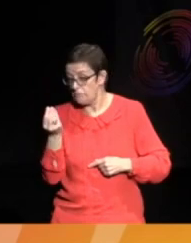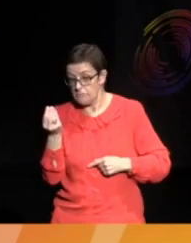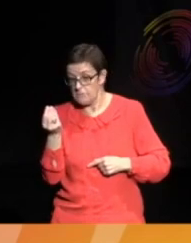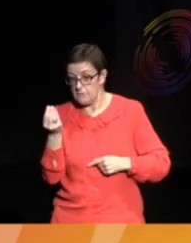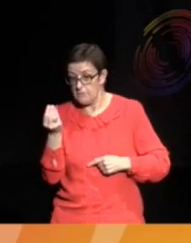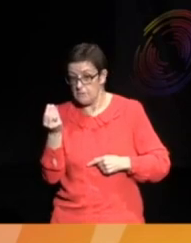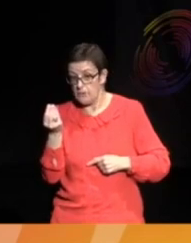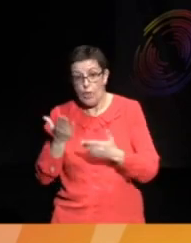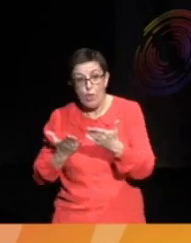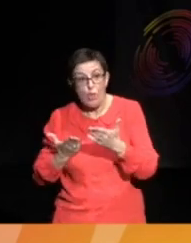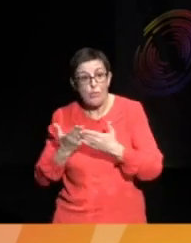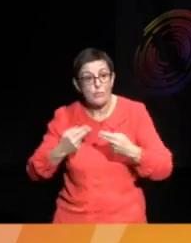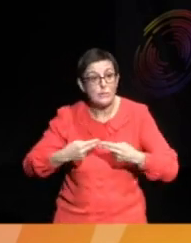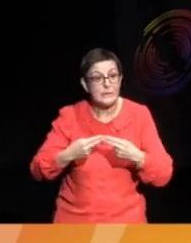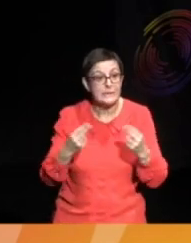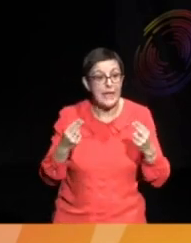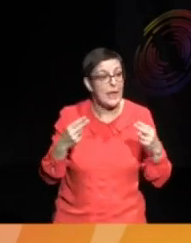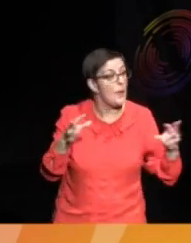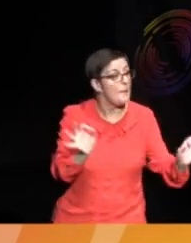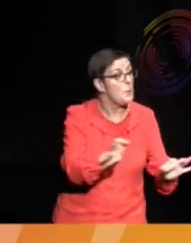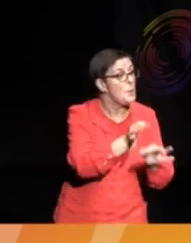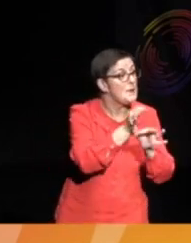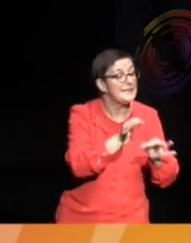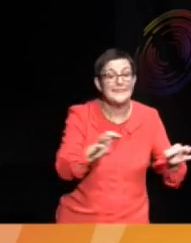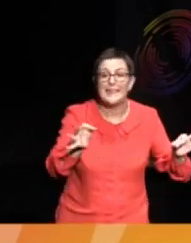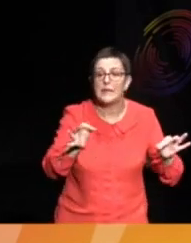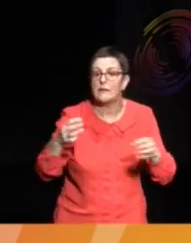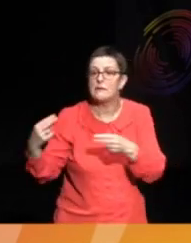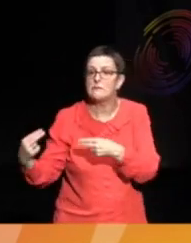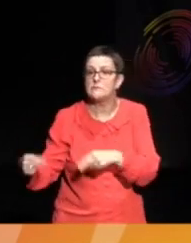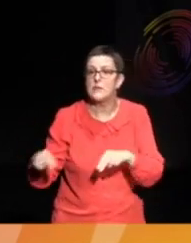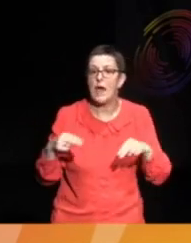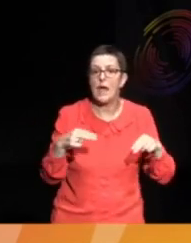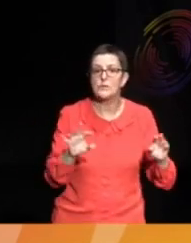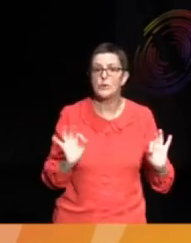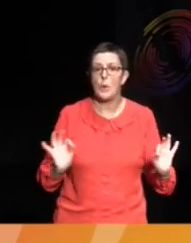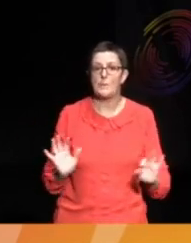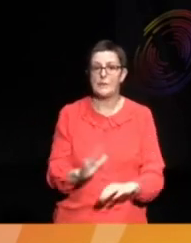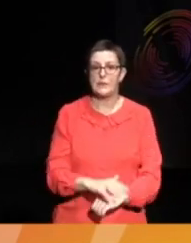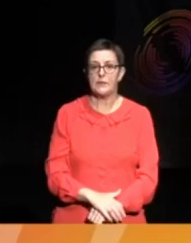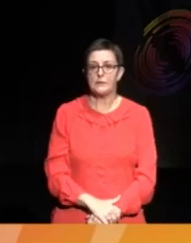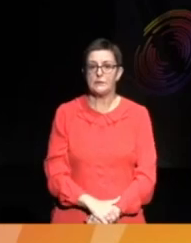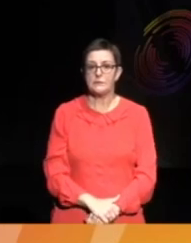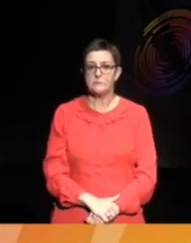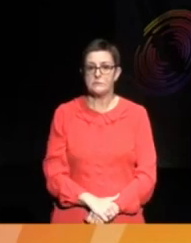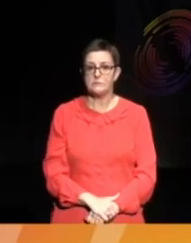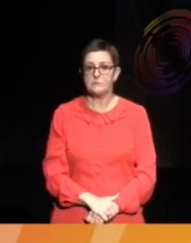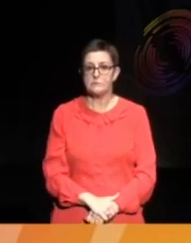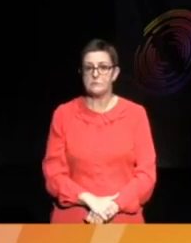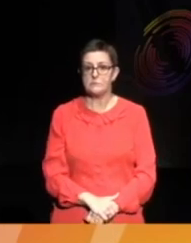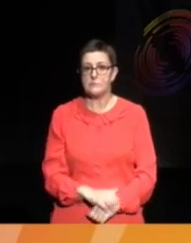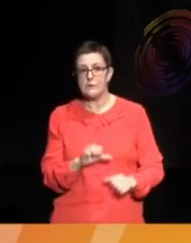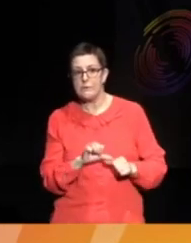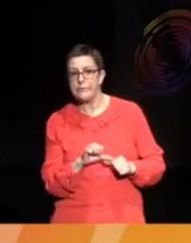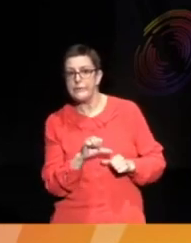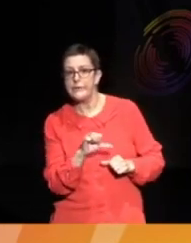music, no one moves. We just wait for the next beat.